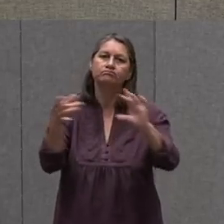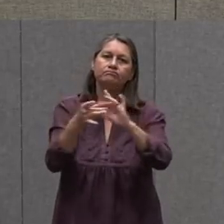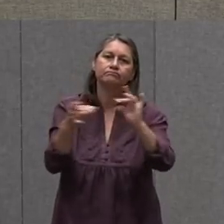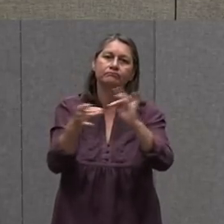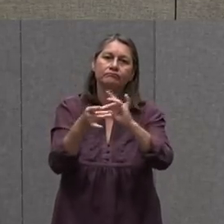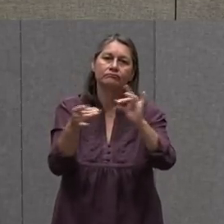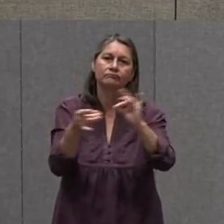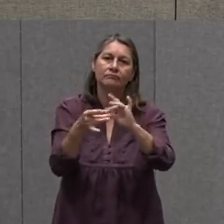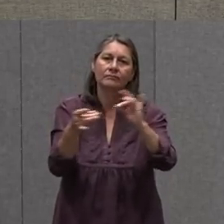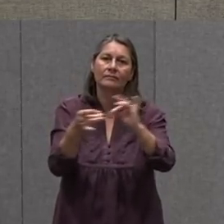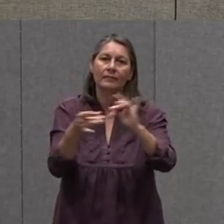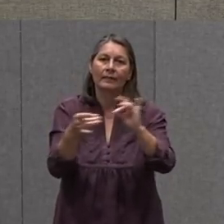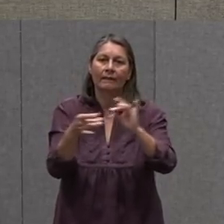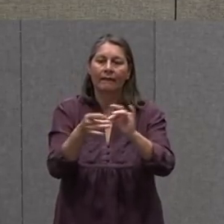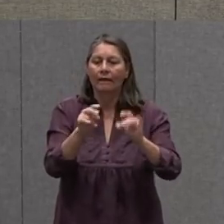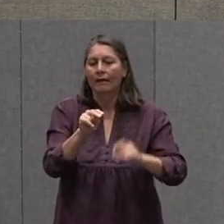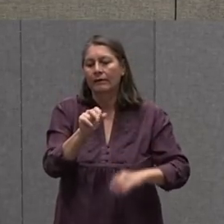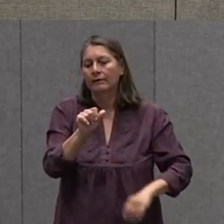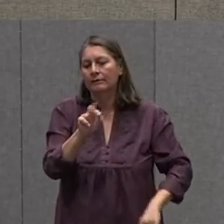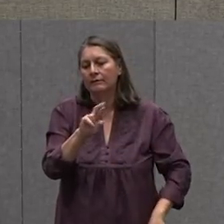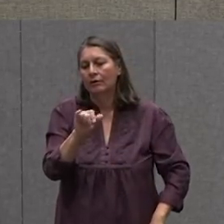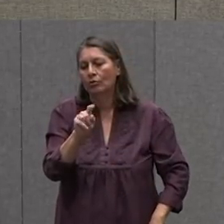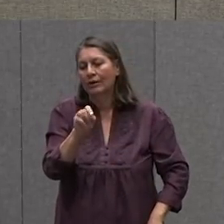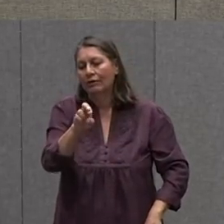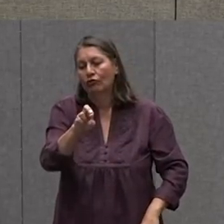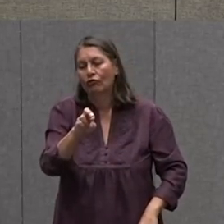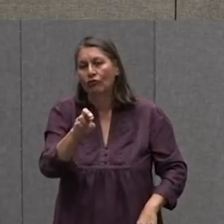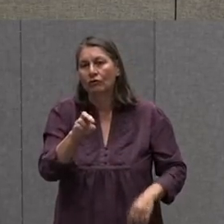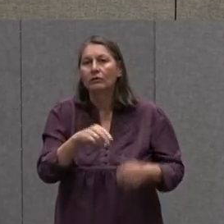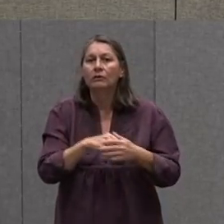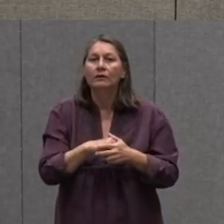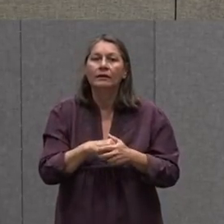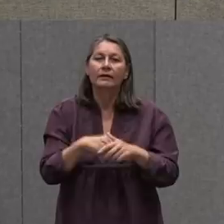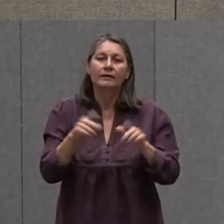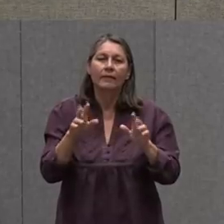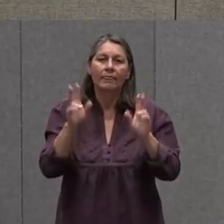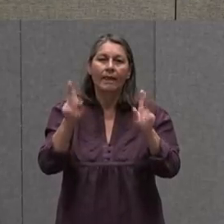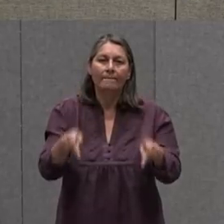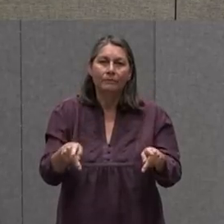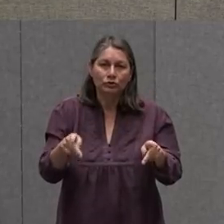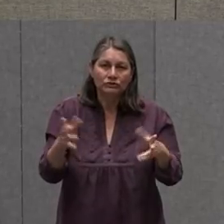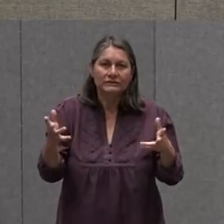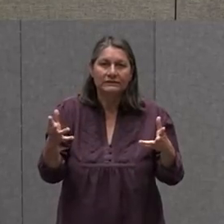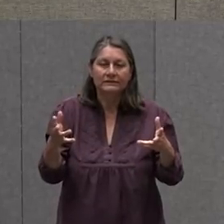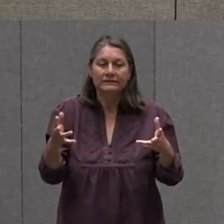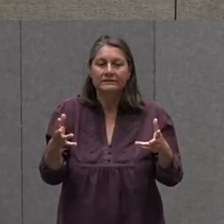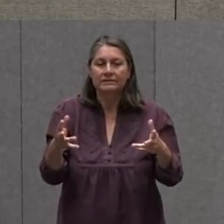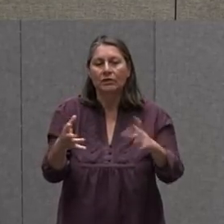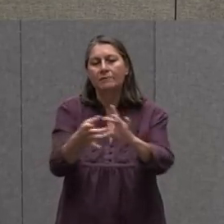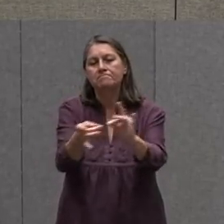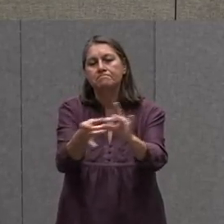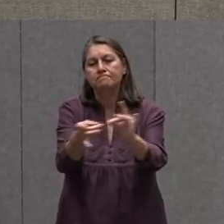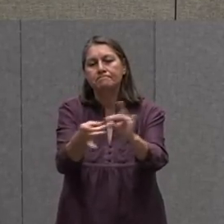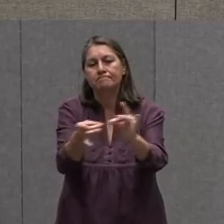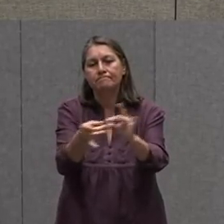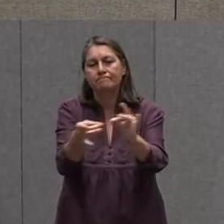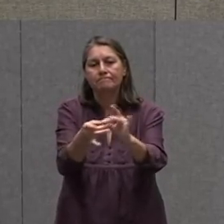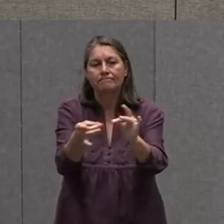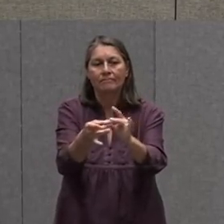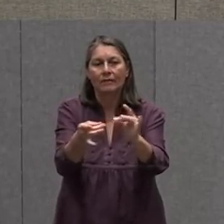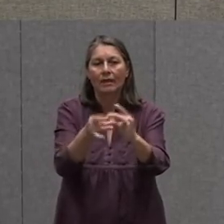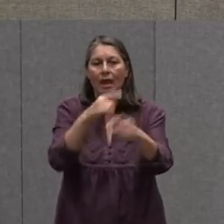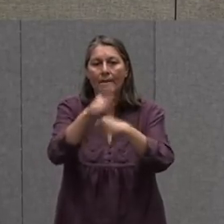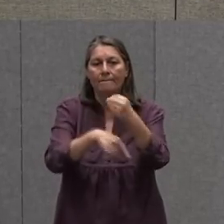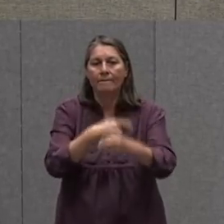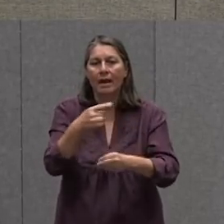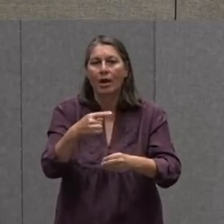This A Narrator Job Is To Kind Of Give The Person Who's Watching This Story Unfold A Little Bit Of An Idea Of What's Happening